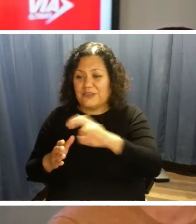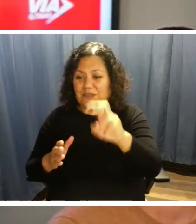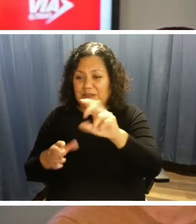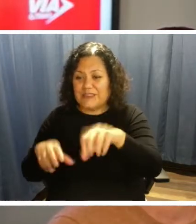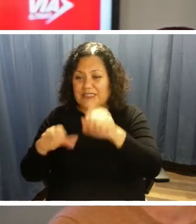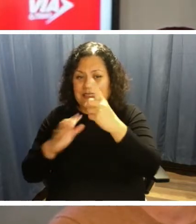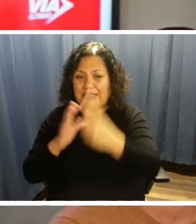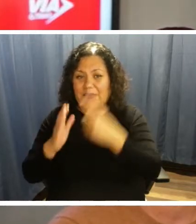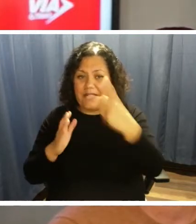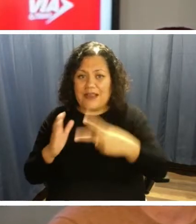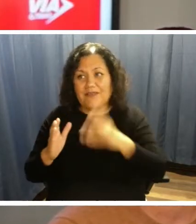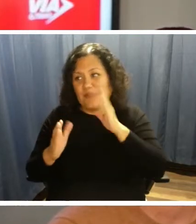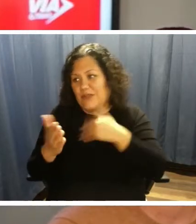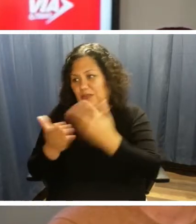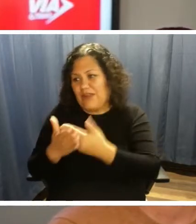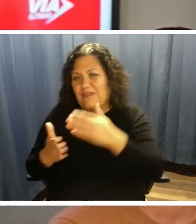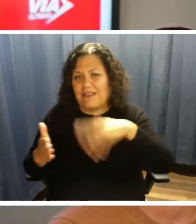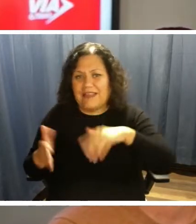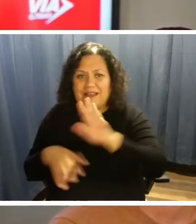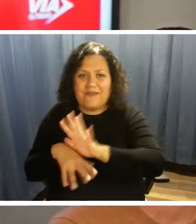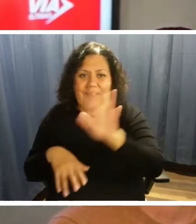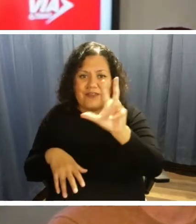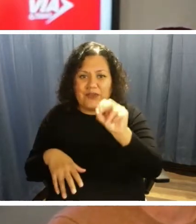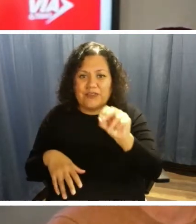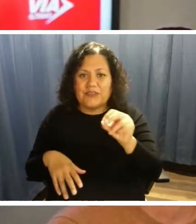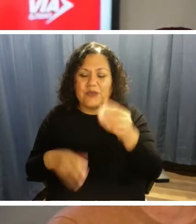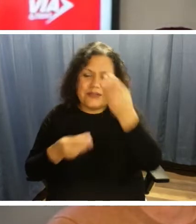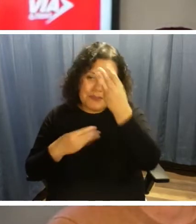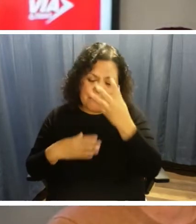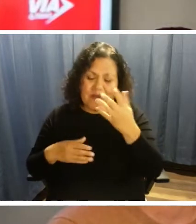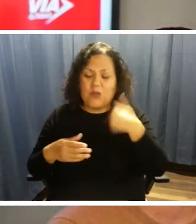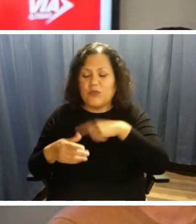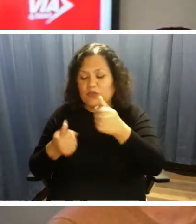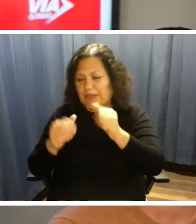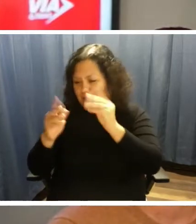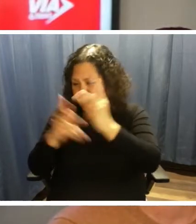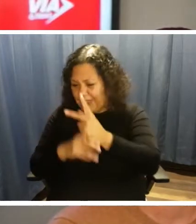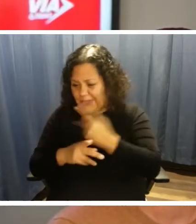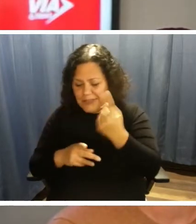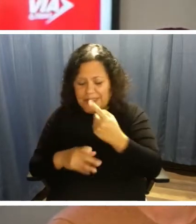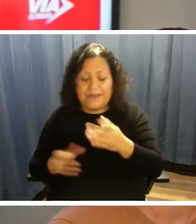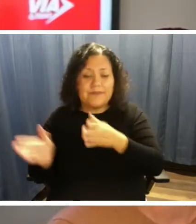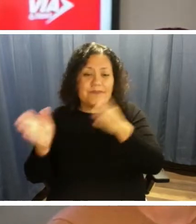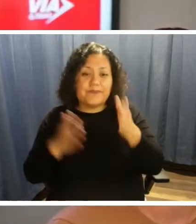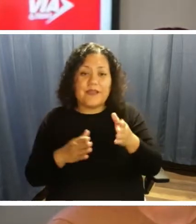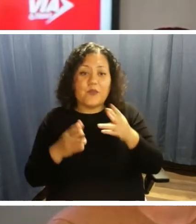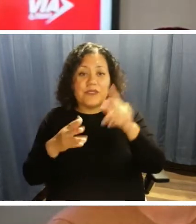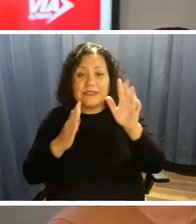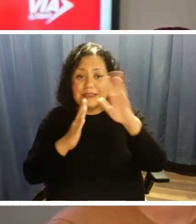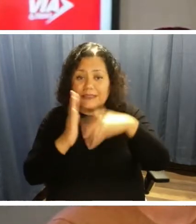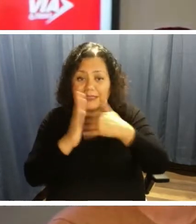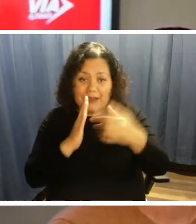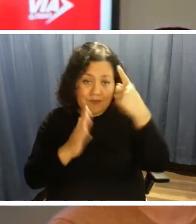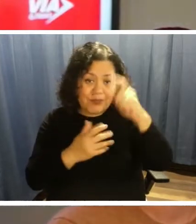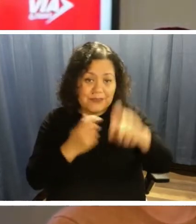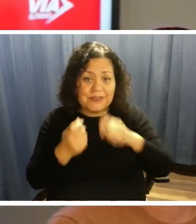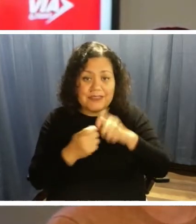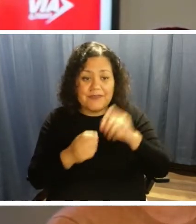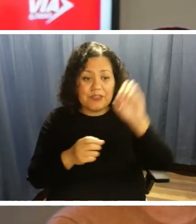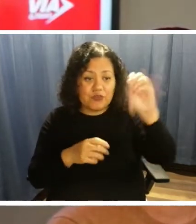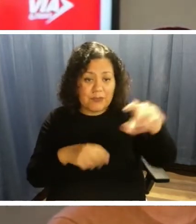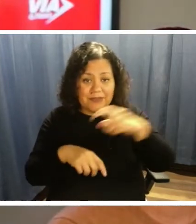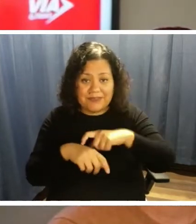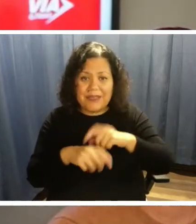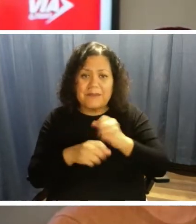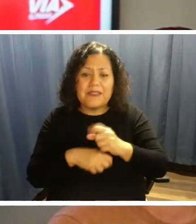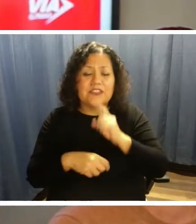5.30. So, you know, let us know and we'll try to work something out. And then when scheduling a trip for a specific drop-off time, be sure